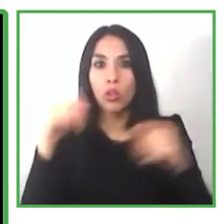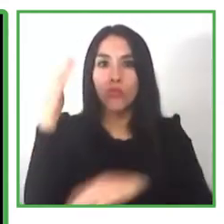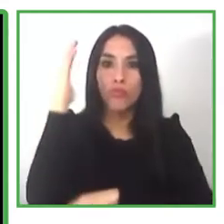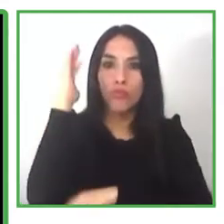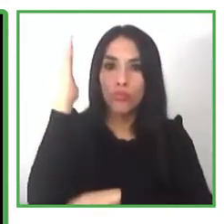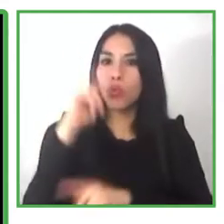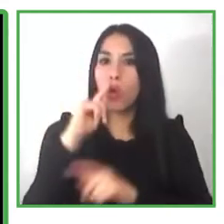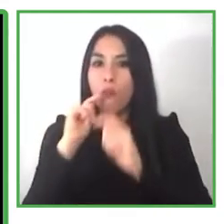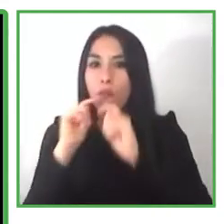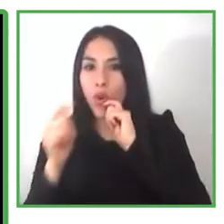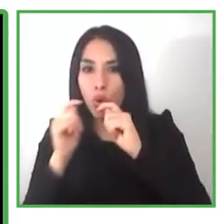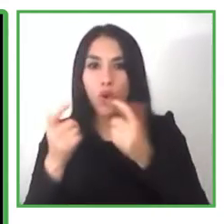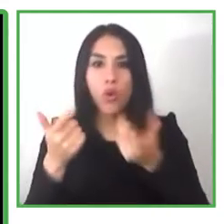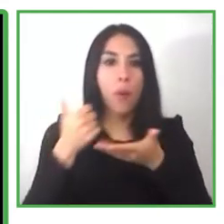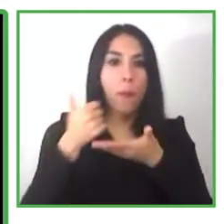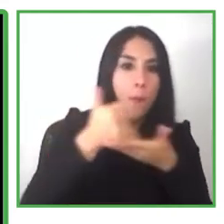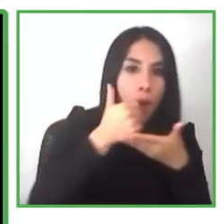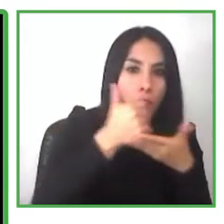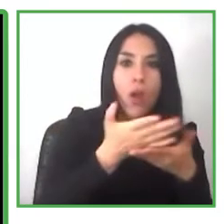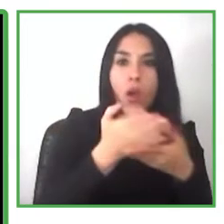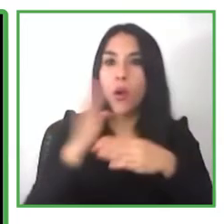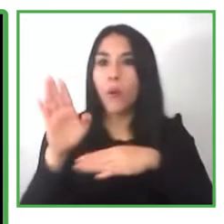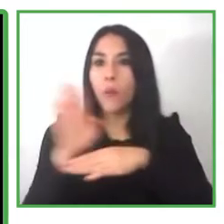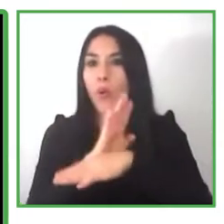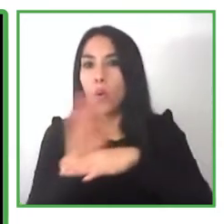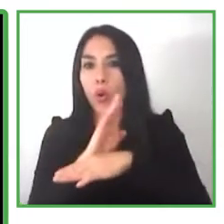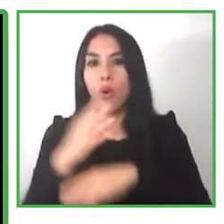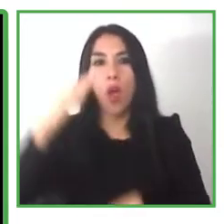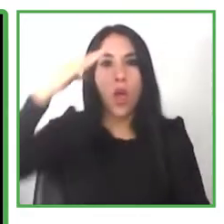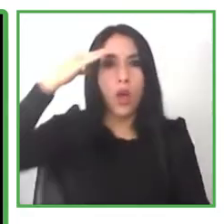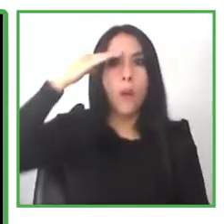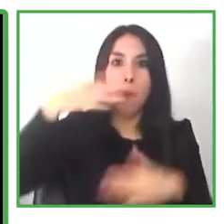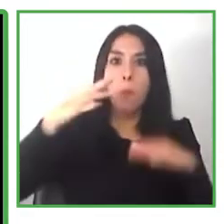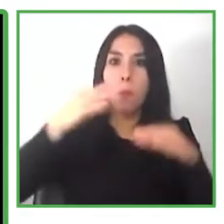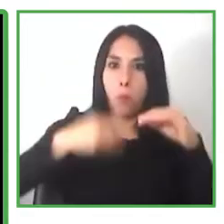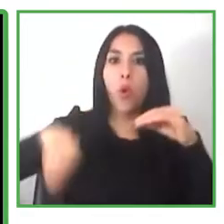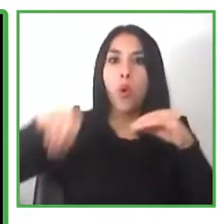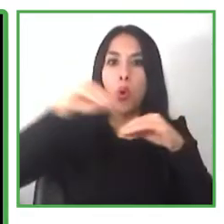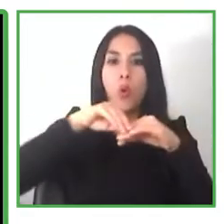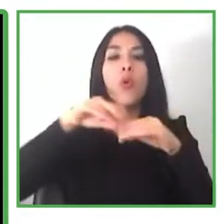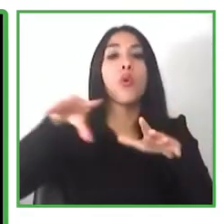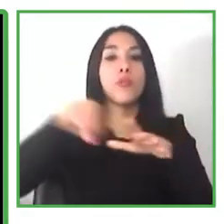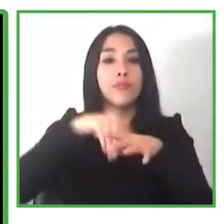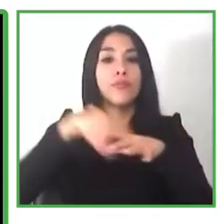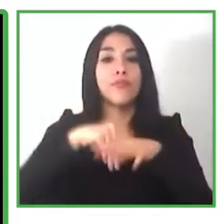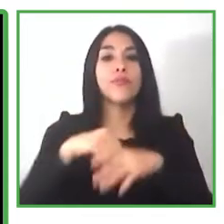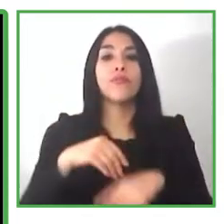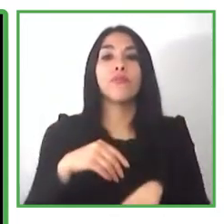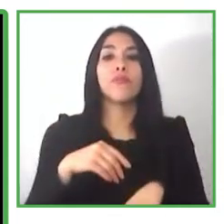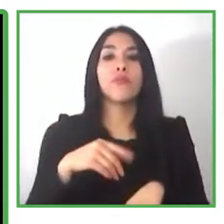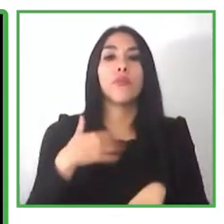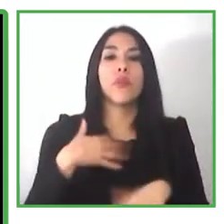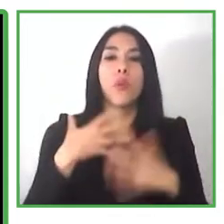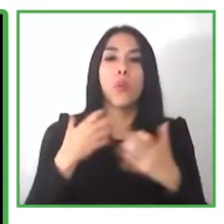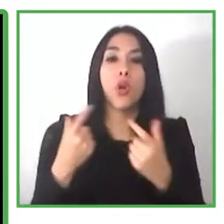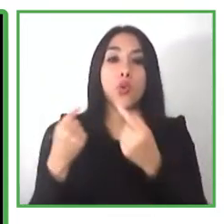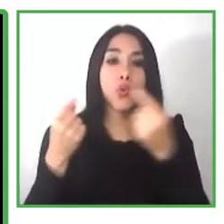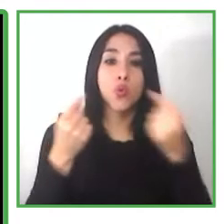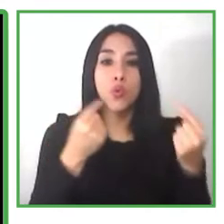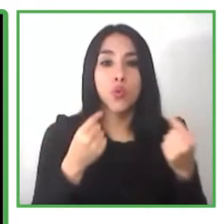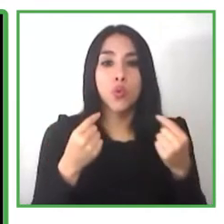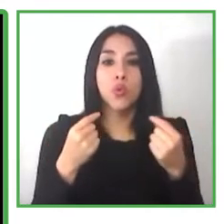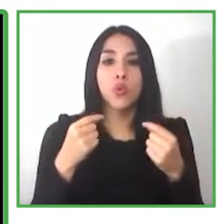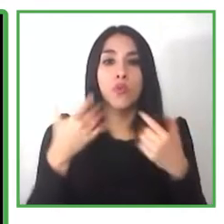easy to read that i mean so that information is accessible to everyone